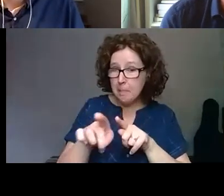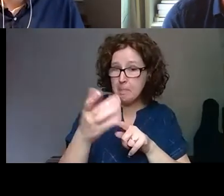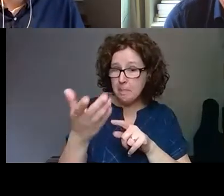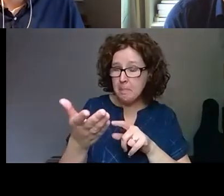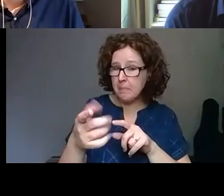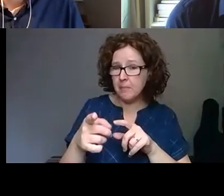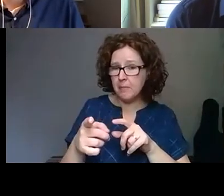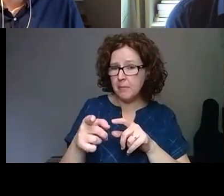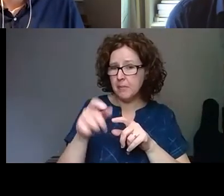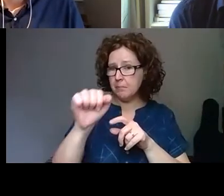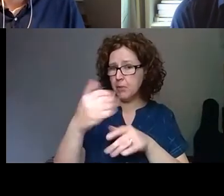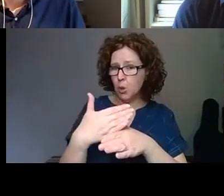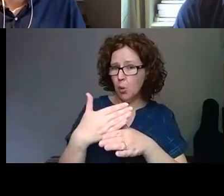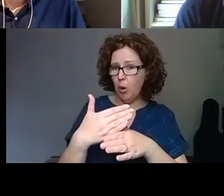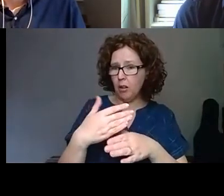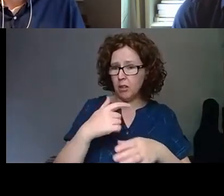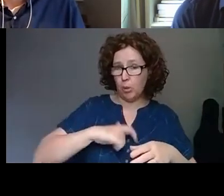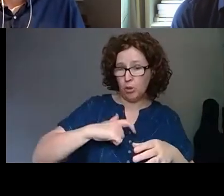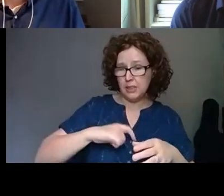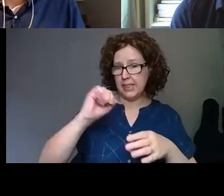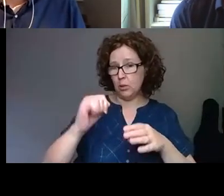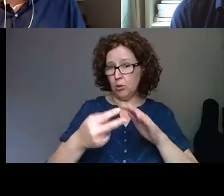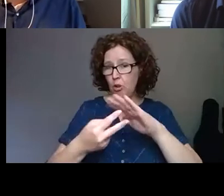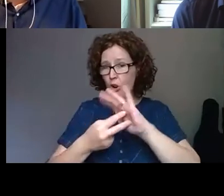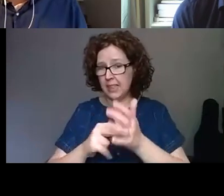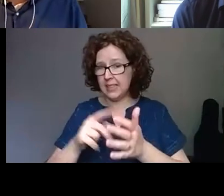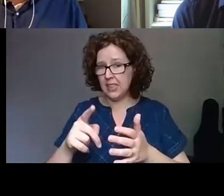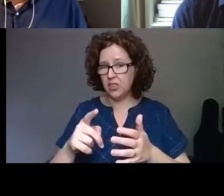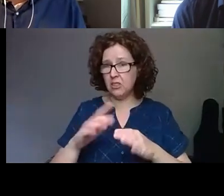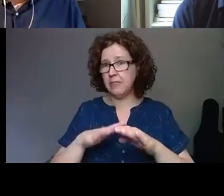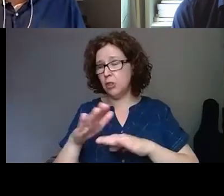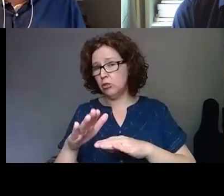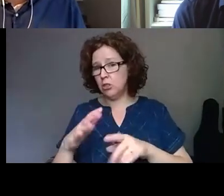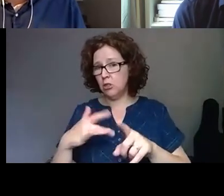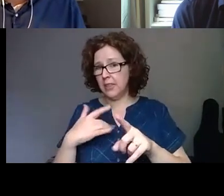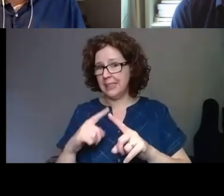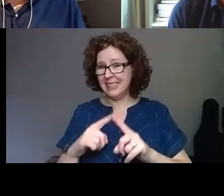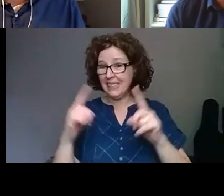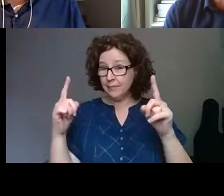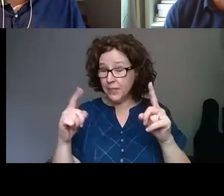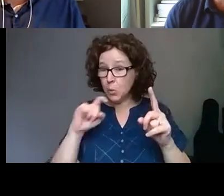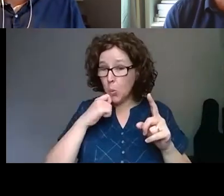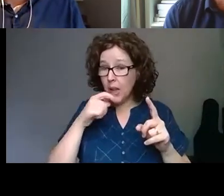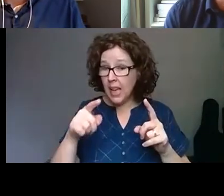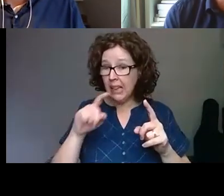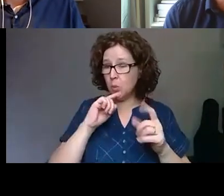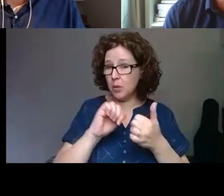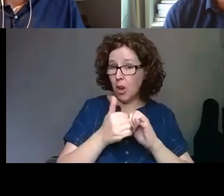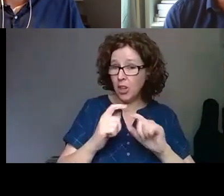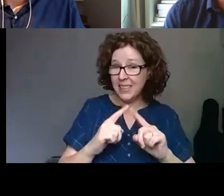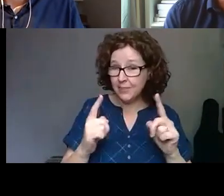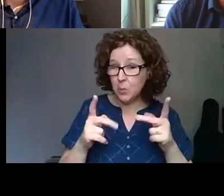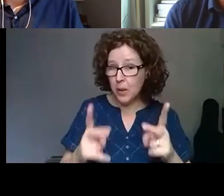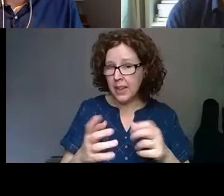is your work personally, and is your organisation, future everything, do you think you're going to be working in a different way, are going to partner in a different way?